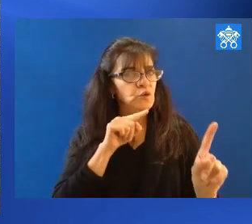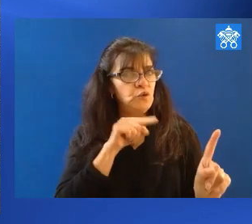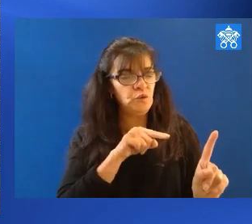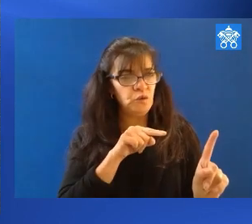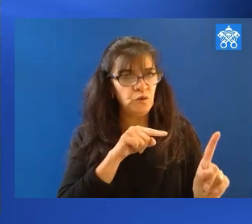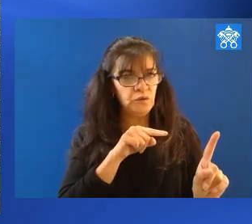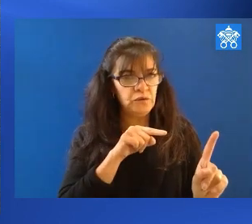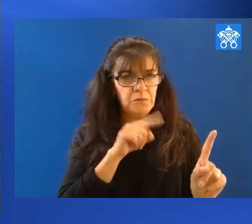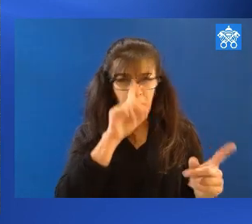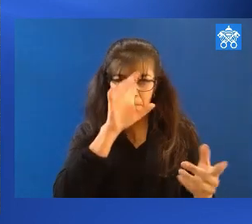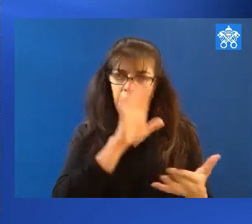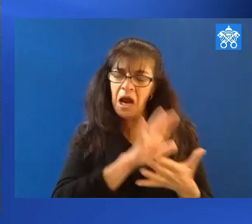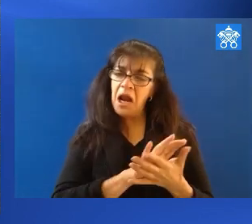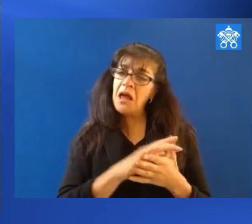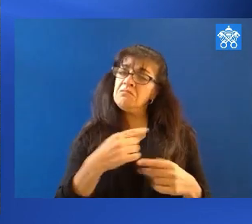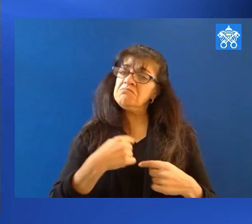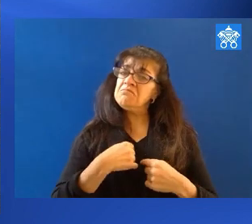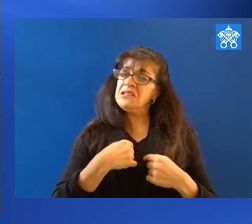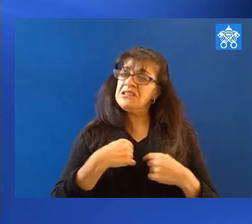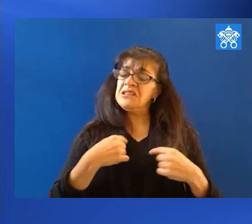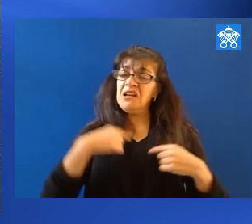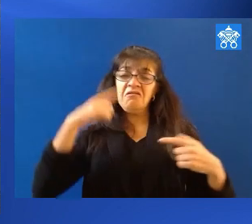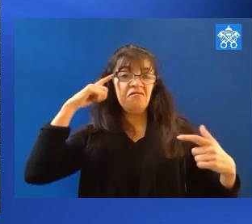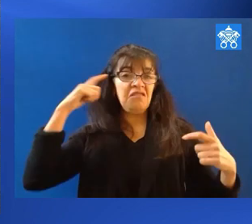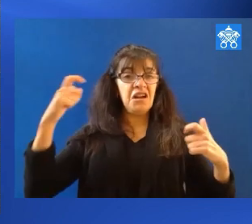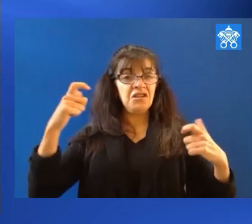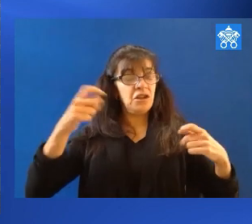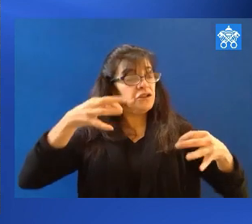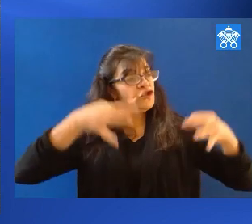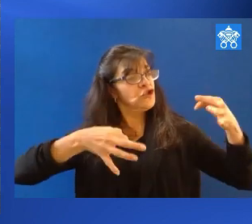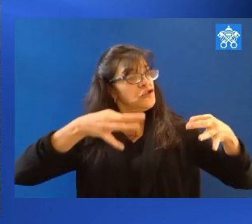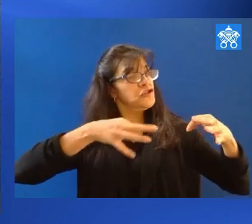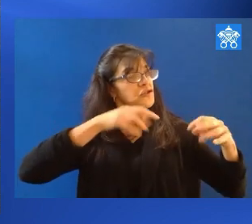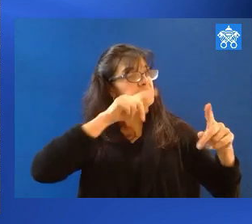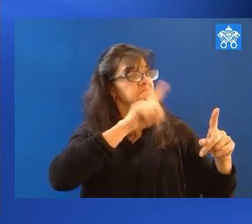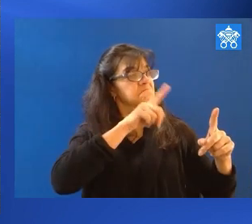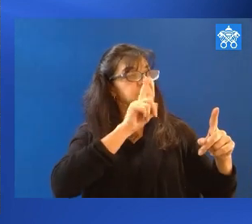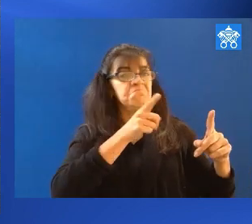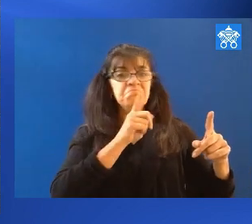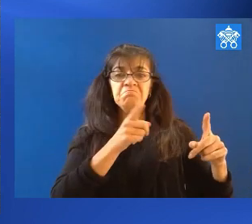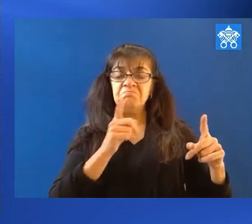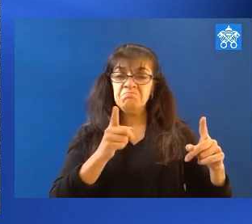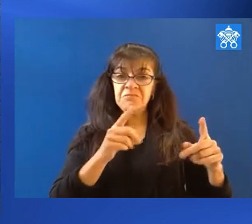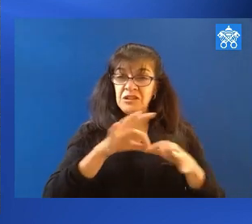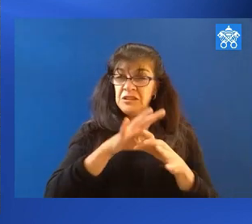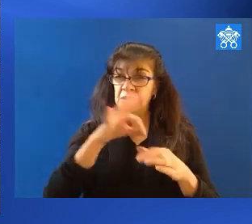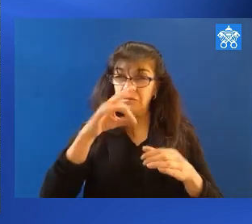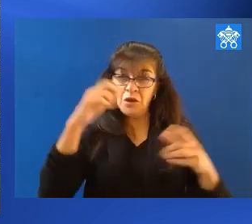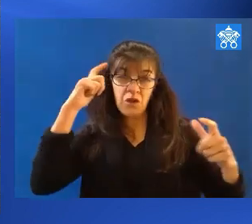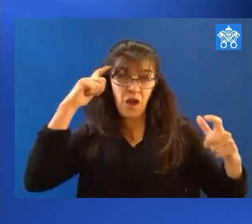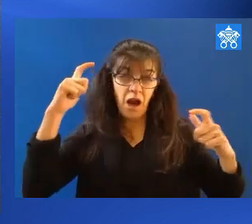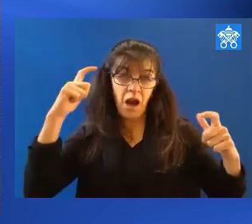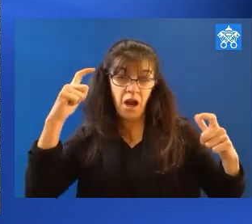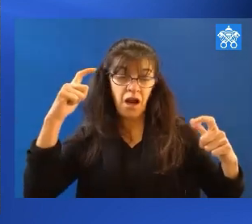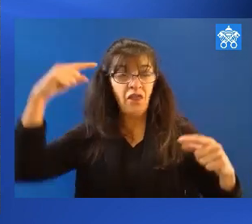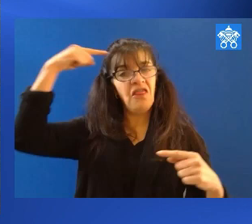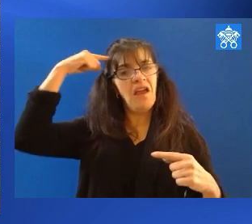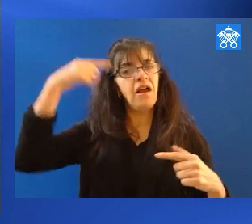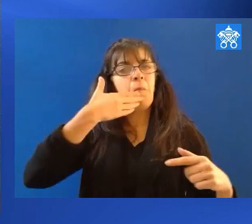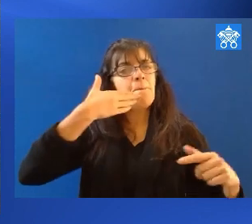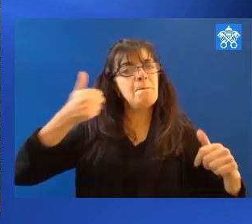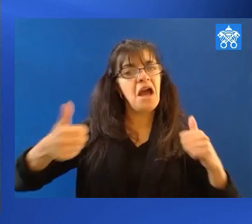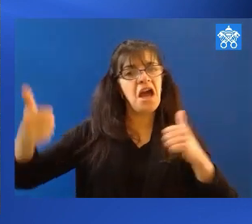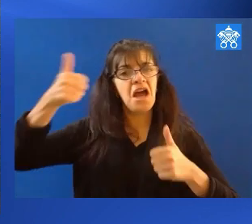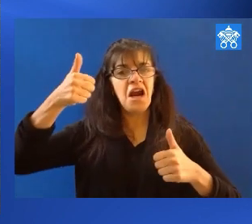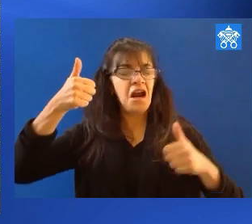It leads us to believe yourself righteous and judge others. Spiritual arrogance is always thinking I'm